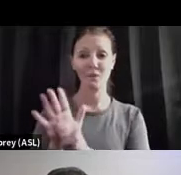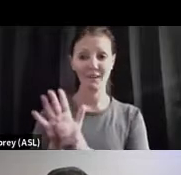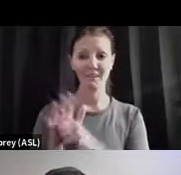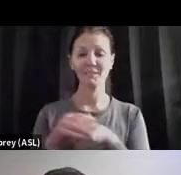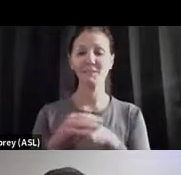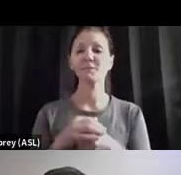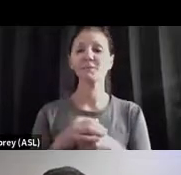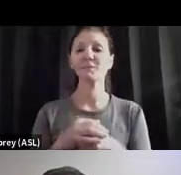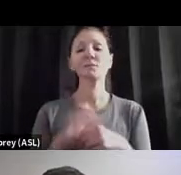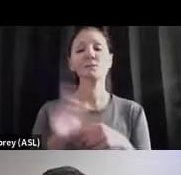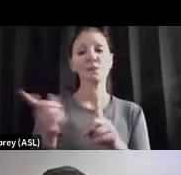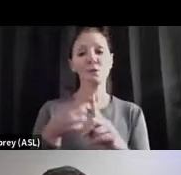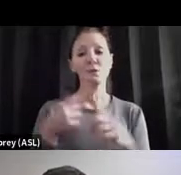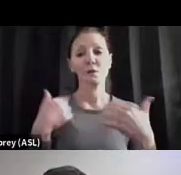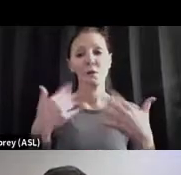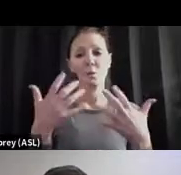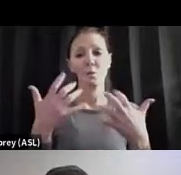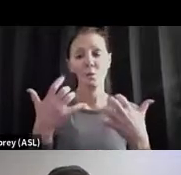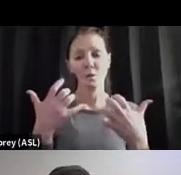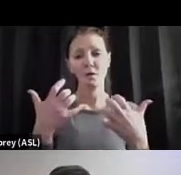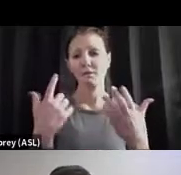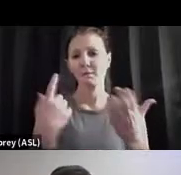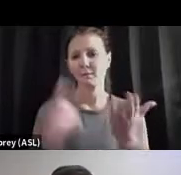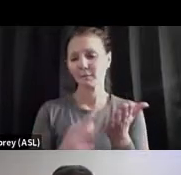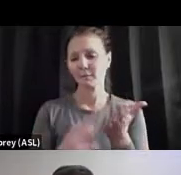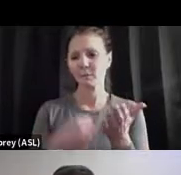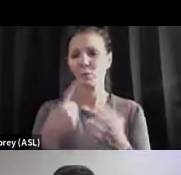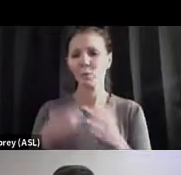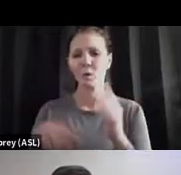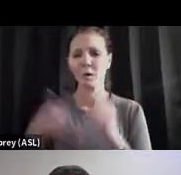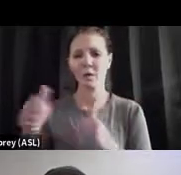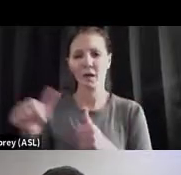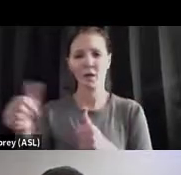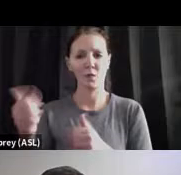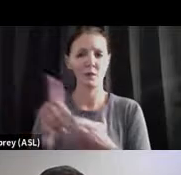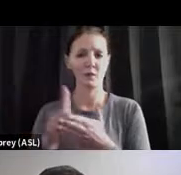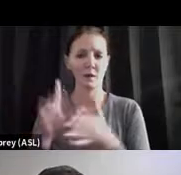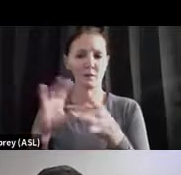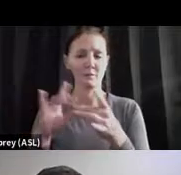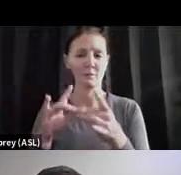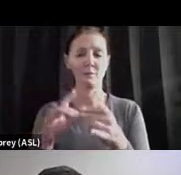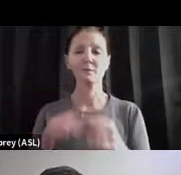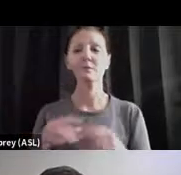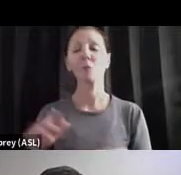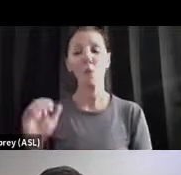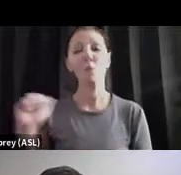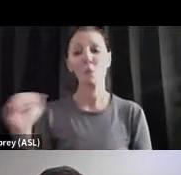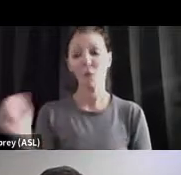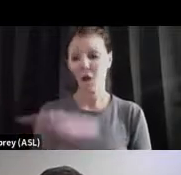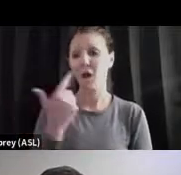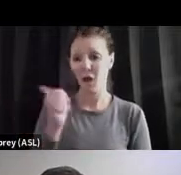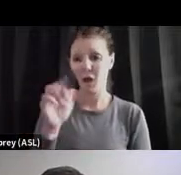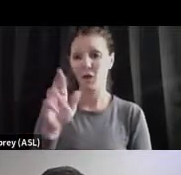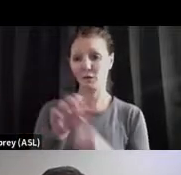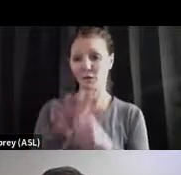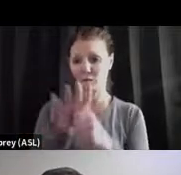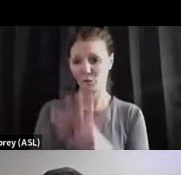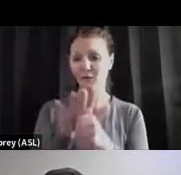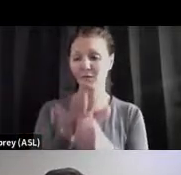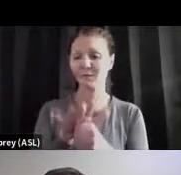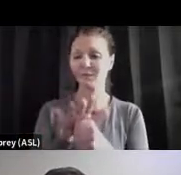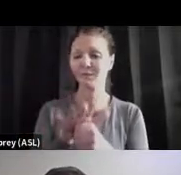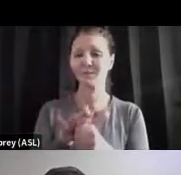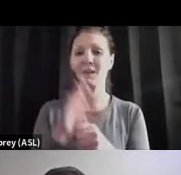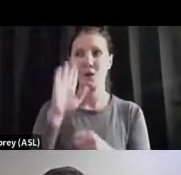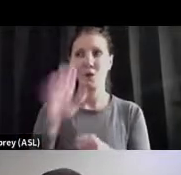off by acknowledging some things that Dr. Cater and Dr. Salazar noted, and that is that we are all stressed. I think everyone is at a